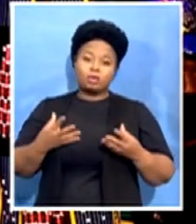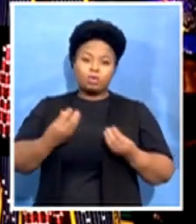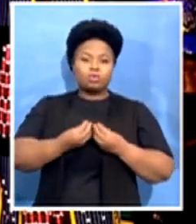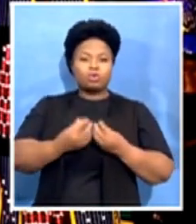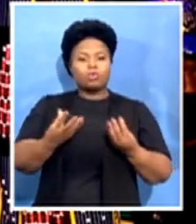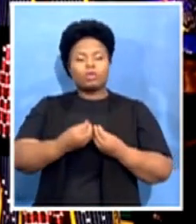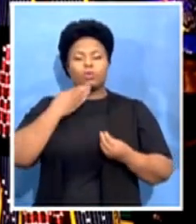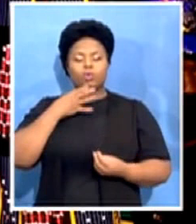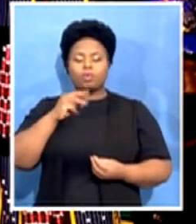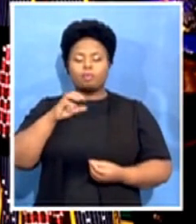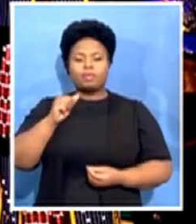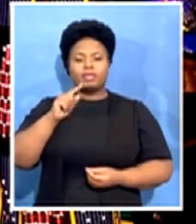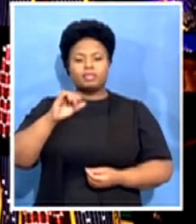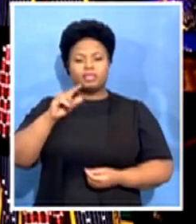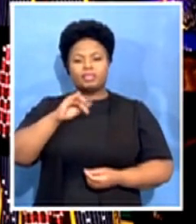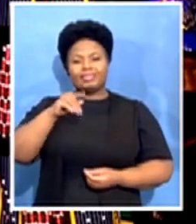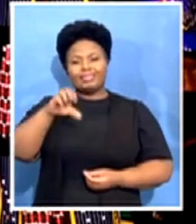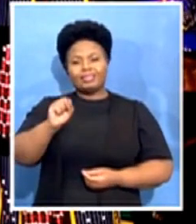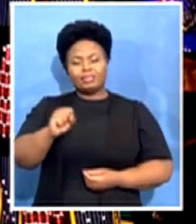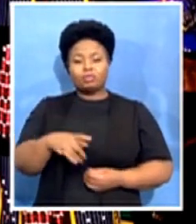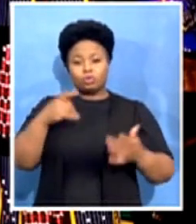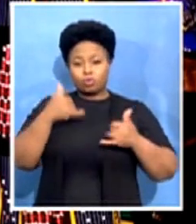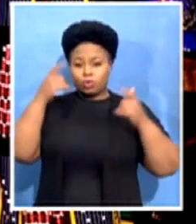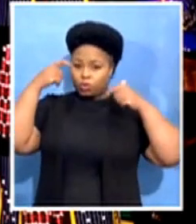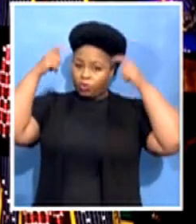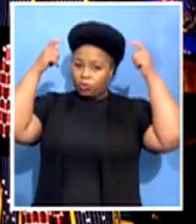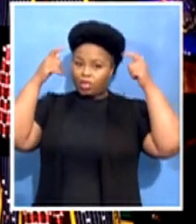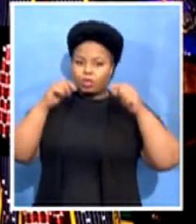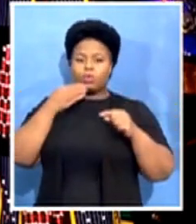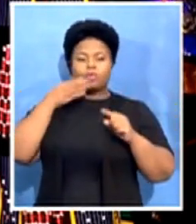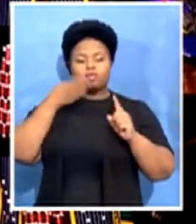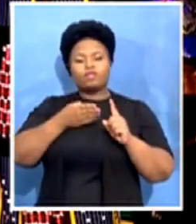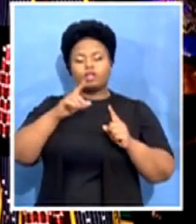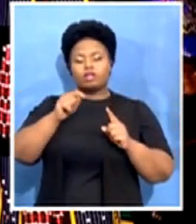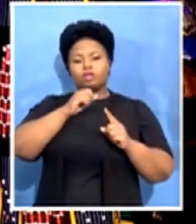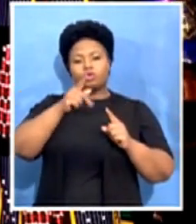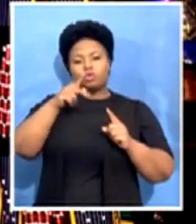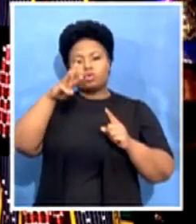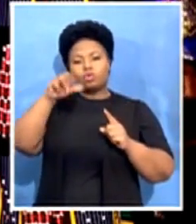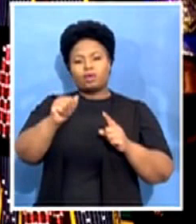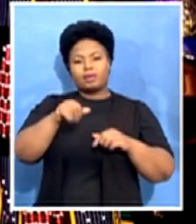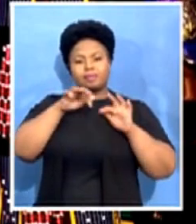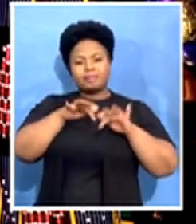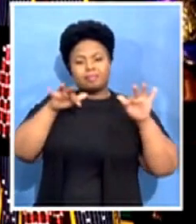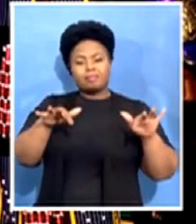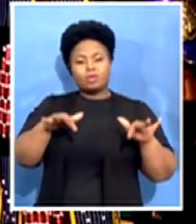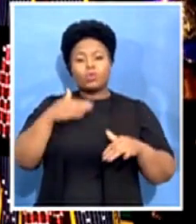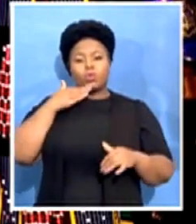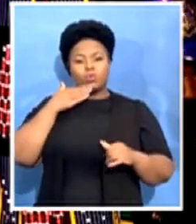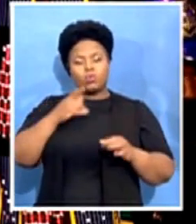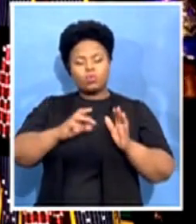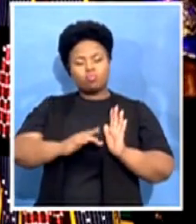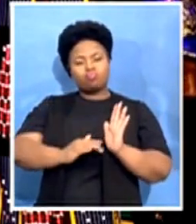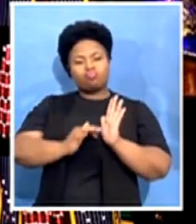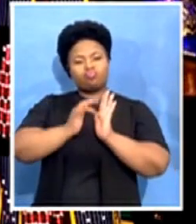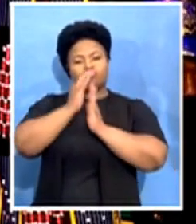queen and regent of the Tlaukwa people who rose like a baobab in defense of her people